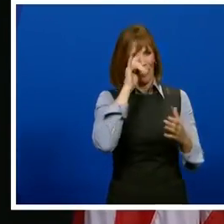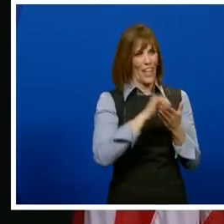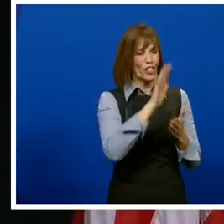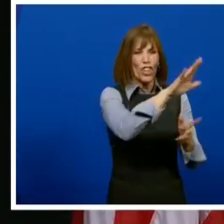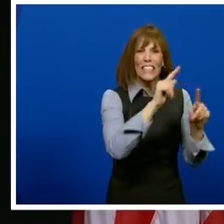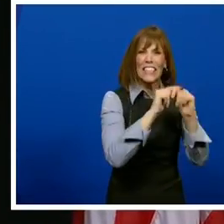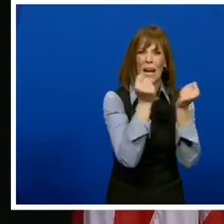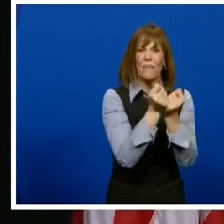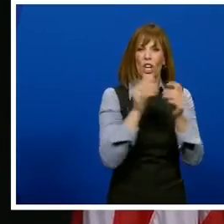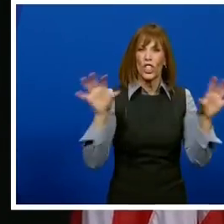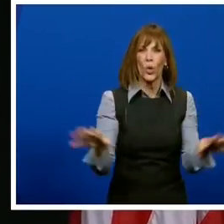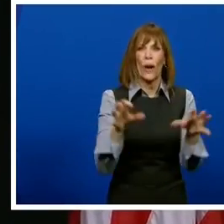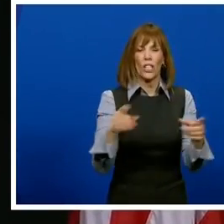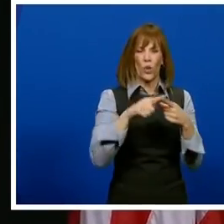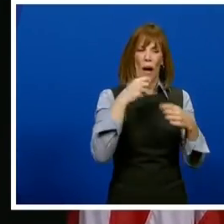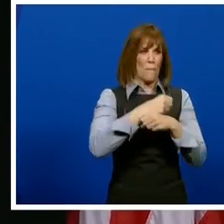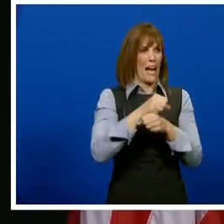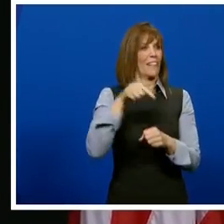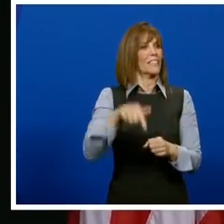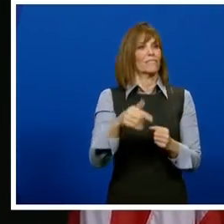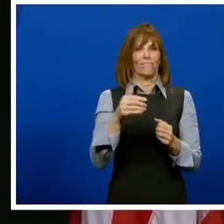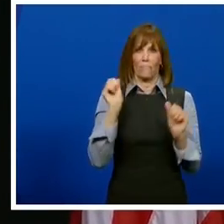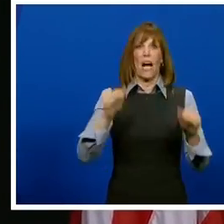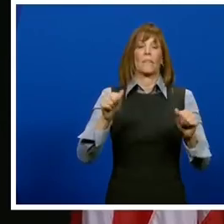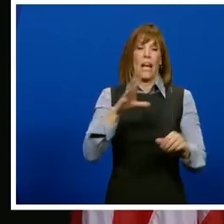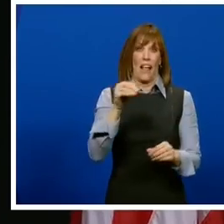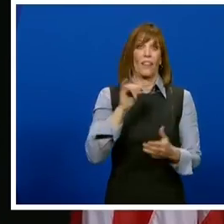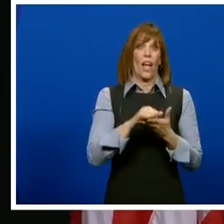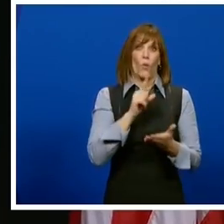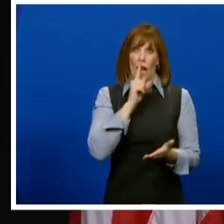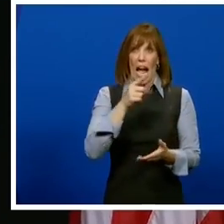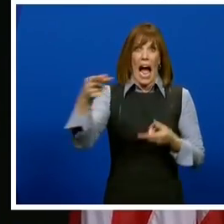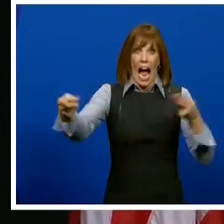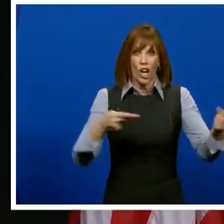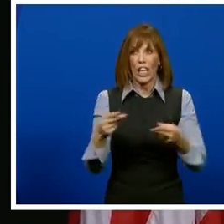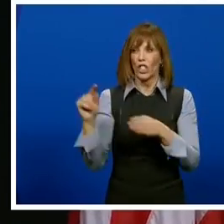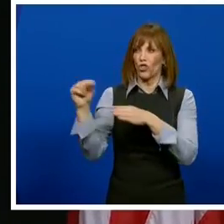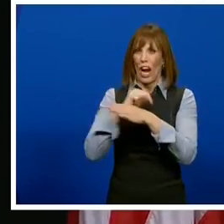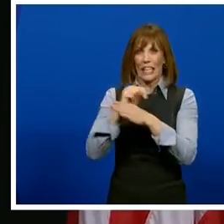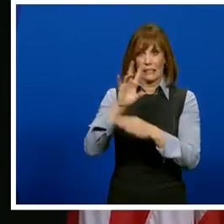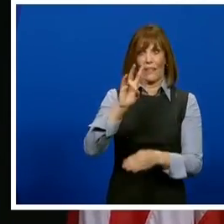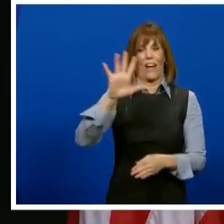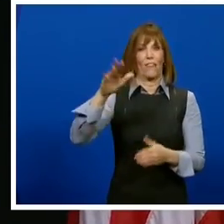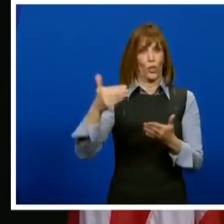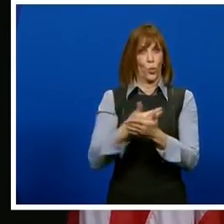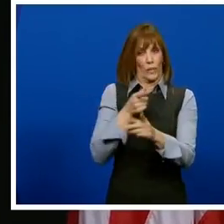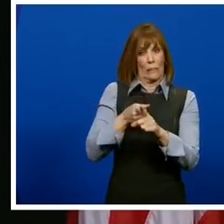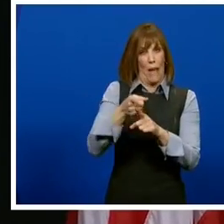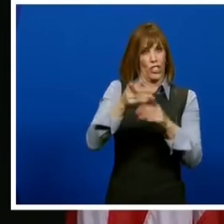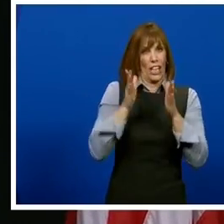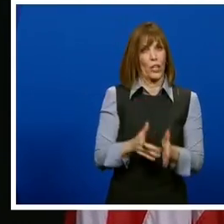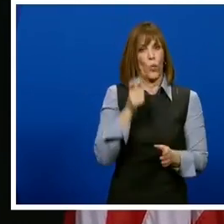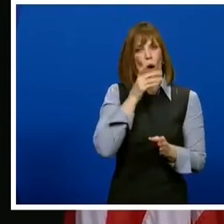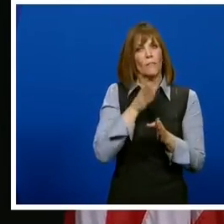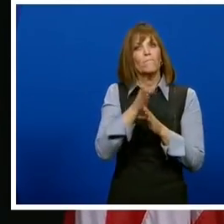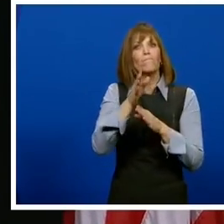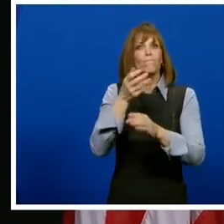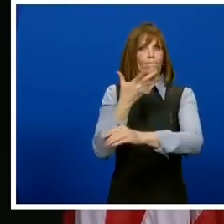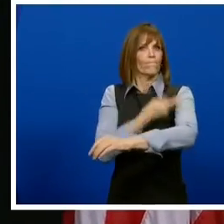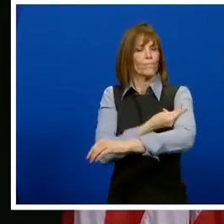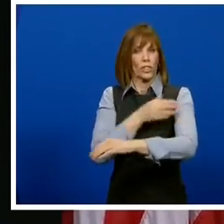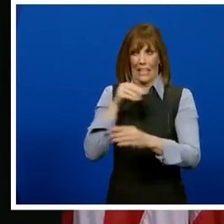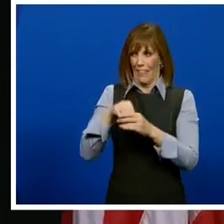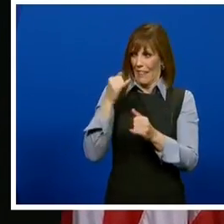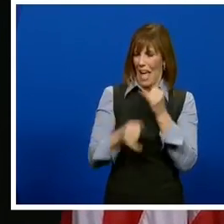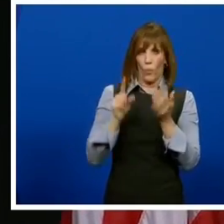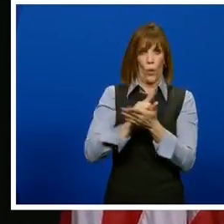team are doing to make this service possible, and that includes hiring and training 75 vaccine navigators in just the last